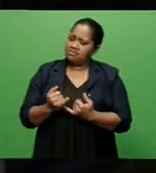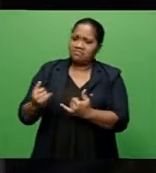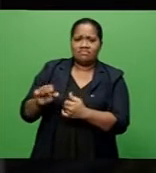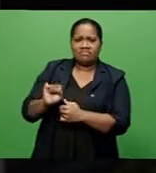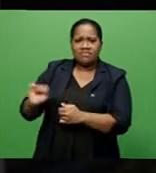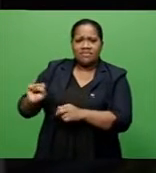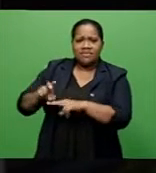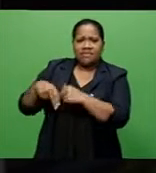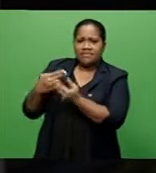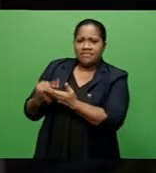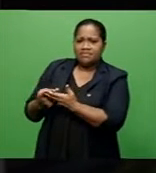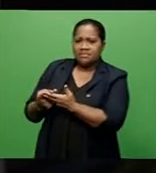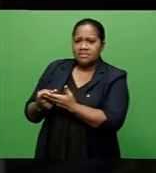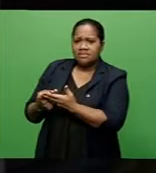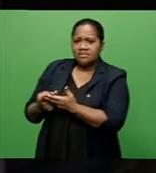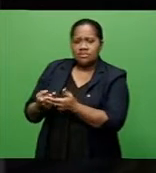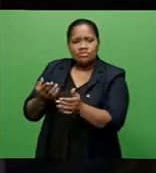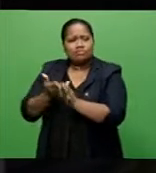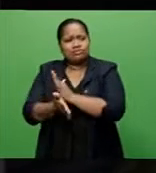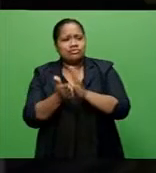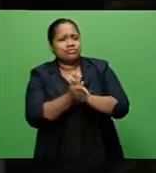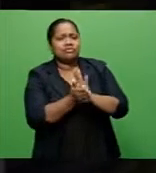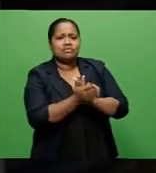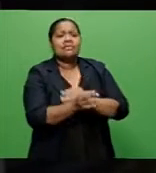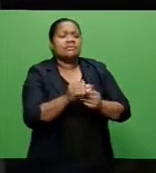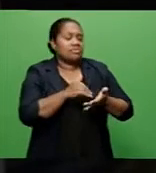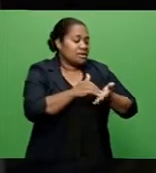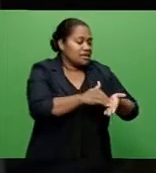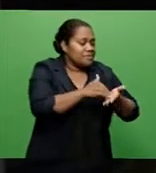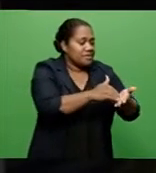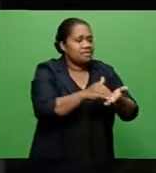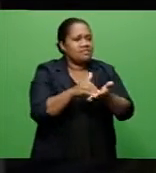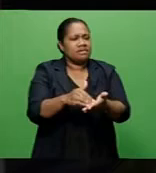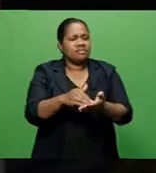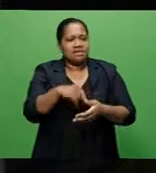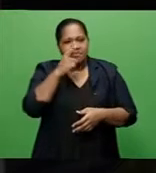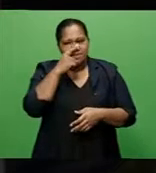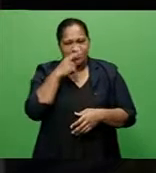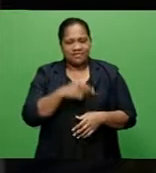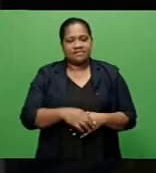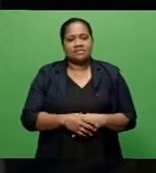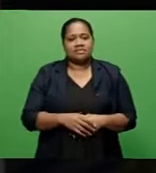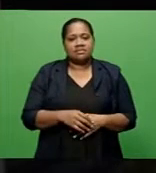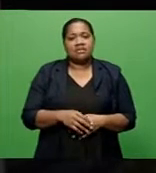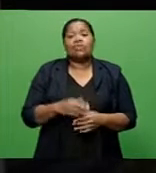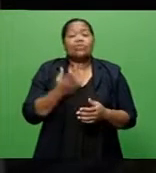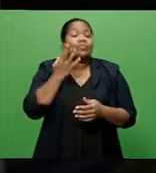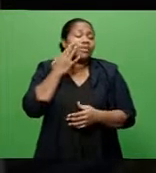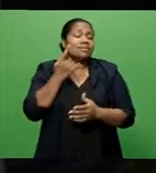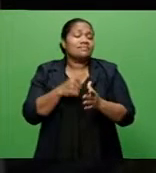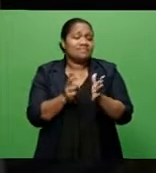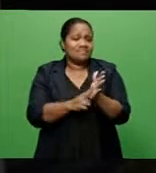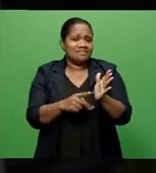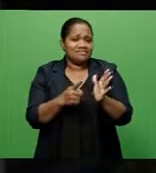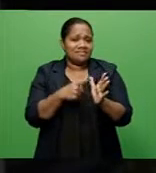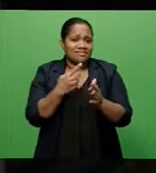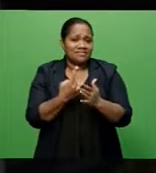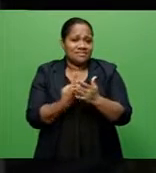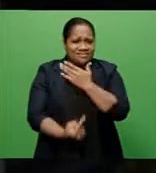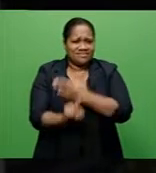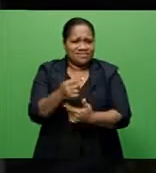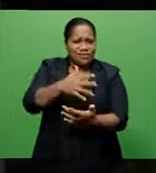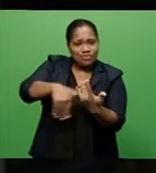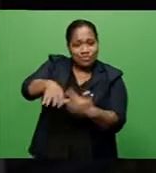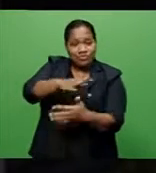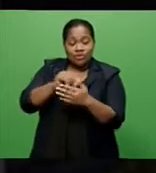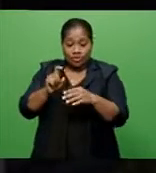to evacuate hundreds of Fijians during Tisiana. These officers stayed true to their calling, and until today,